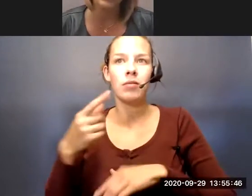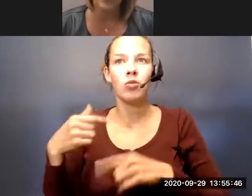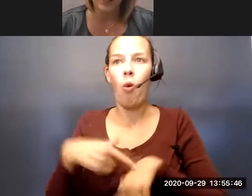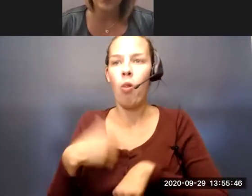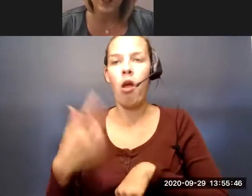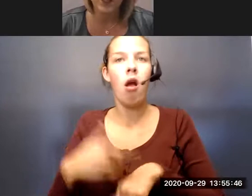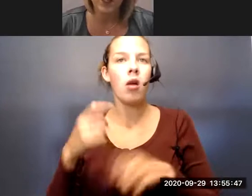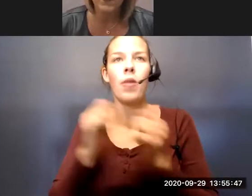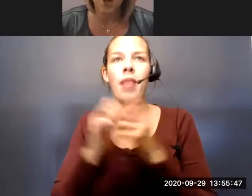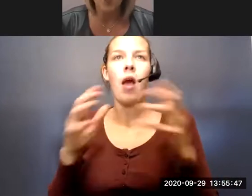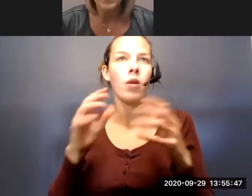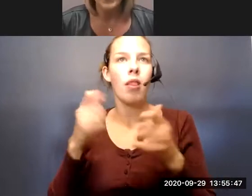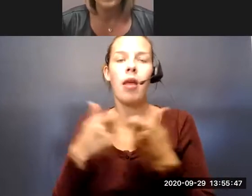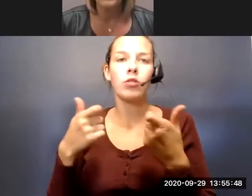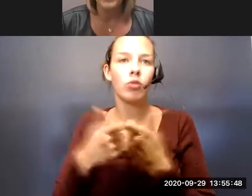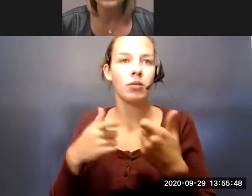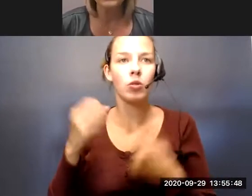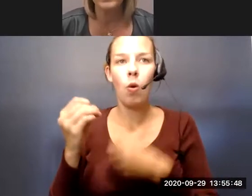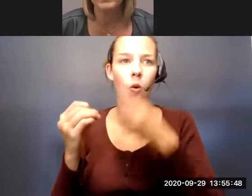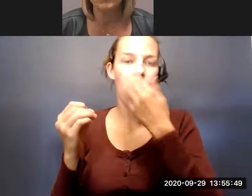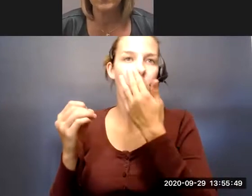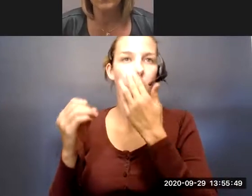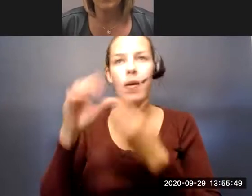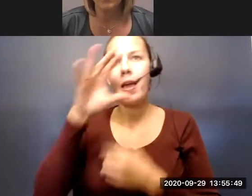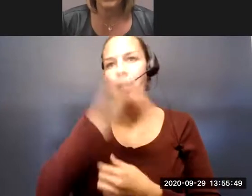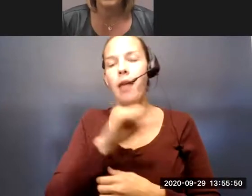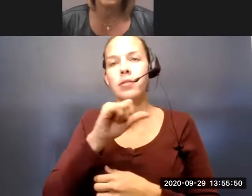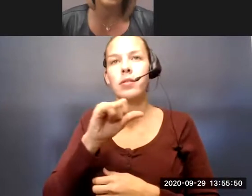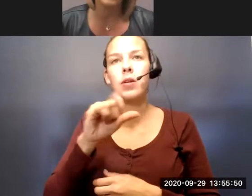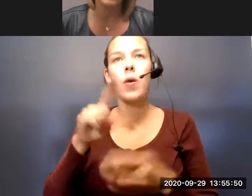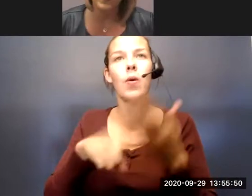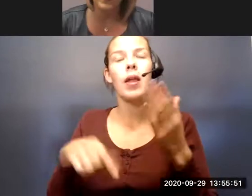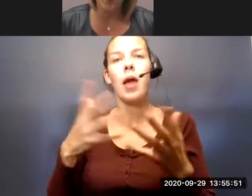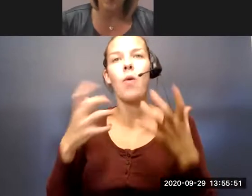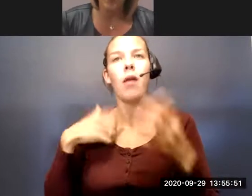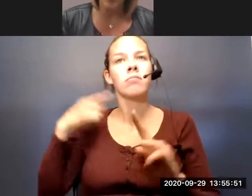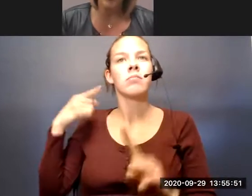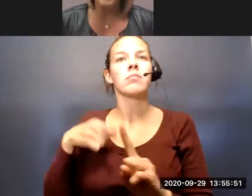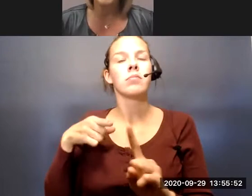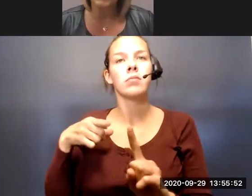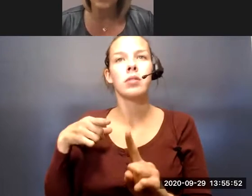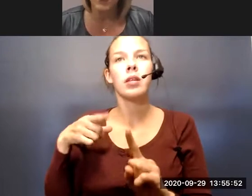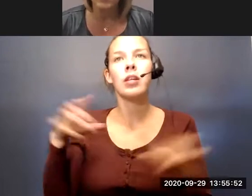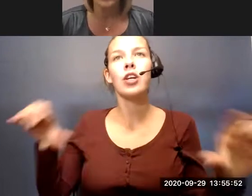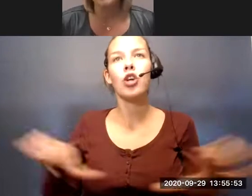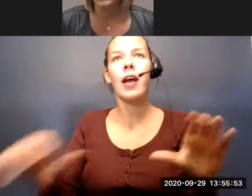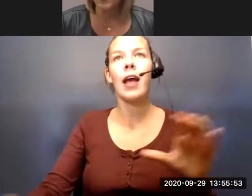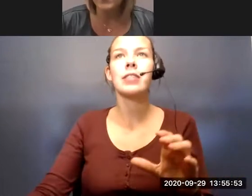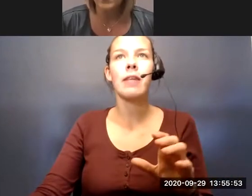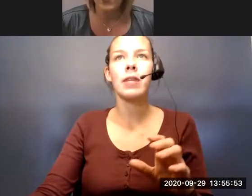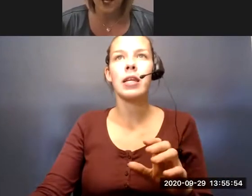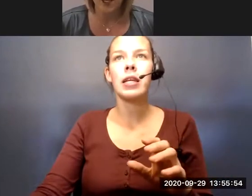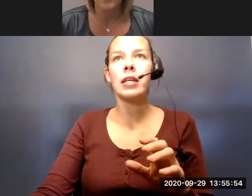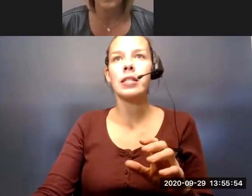the electricity. So I guess what I really want as a takeaway is that while our activities remain